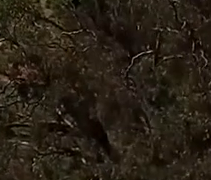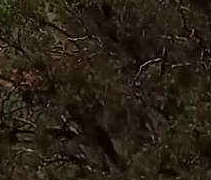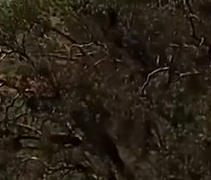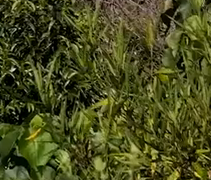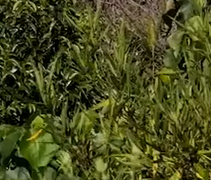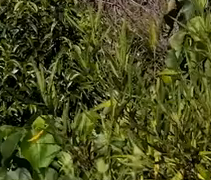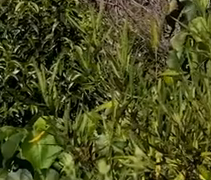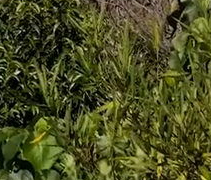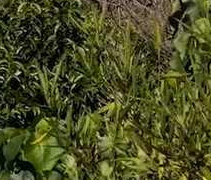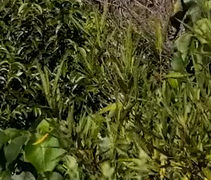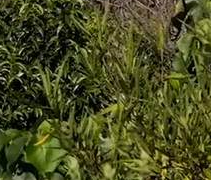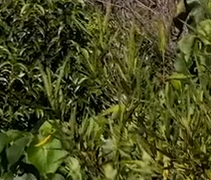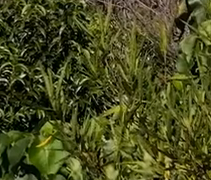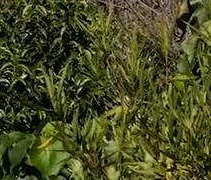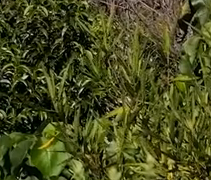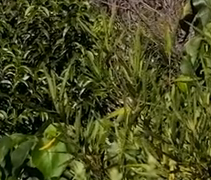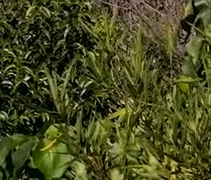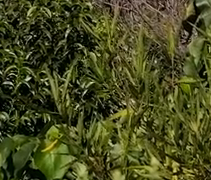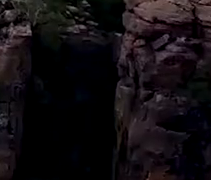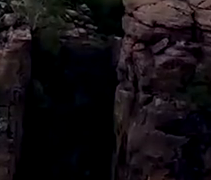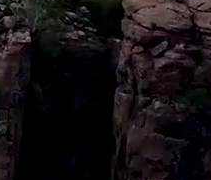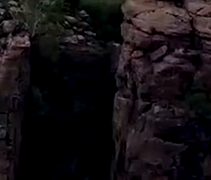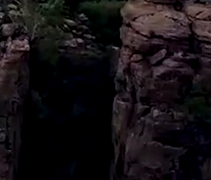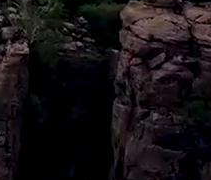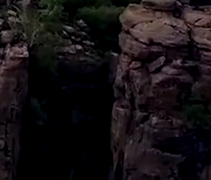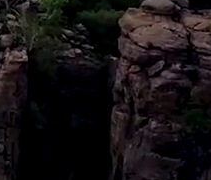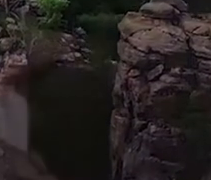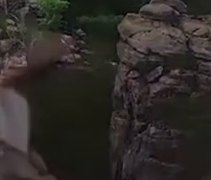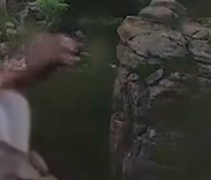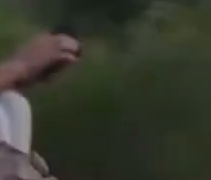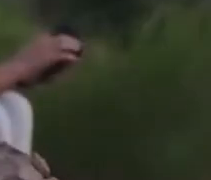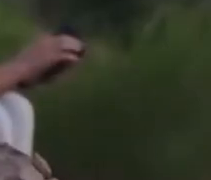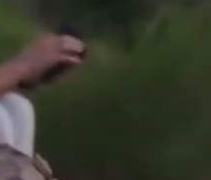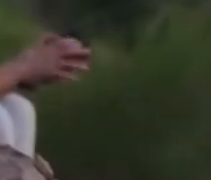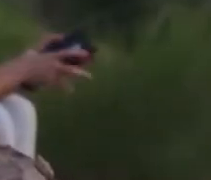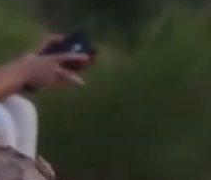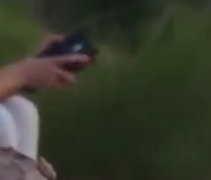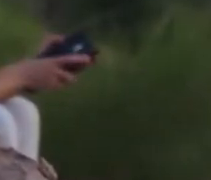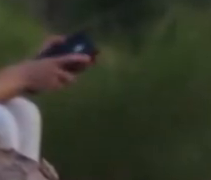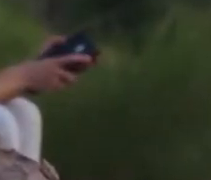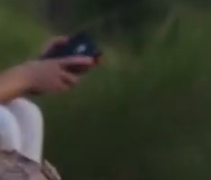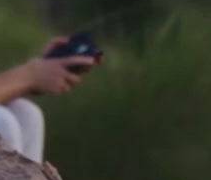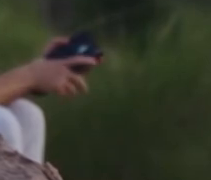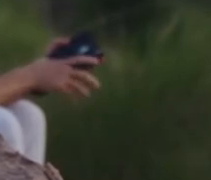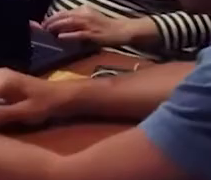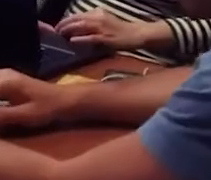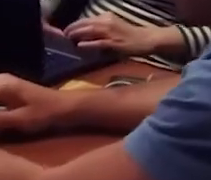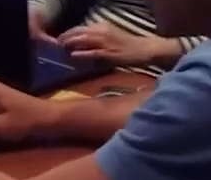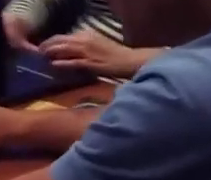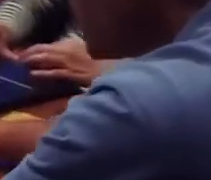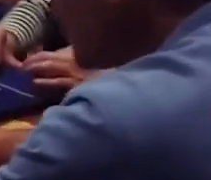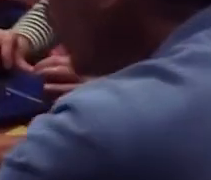and all the way to Bundjalung country in Lismore and Gagadu country in Gagadu. Our staff, students,